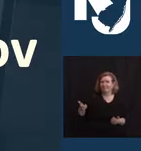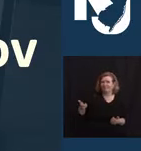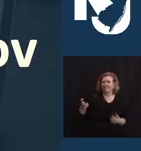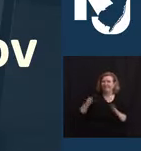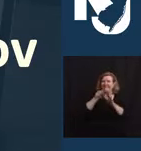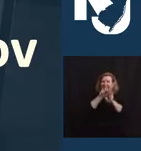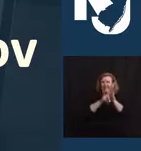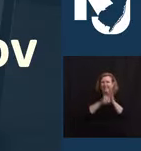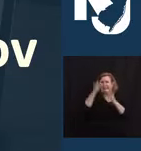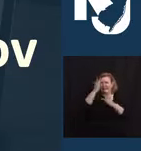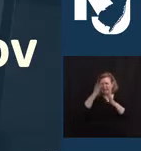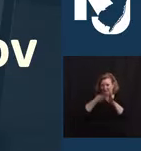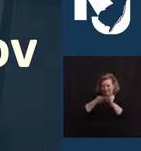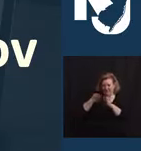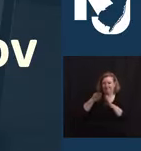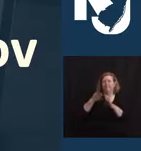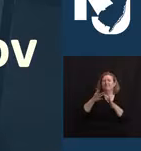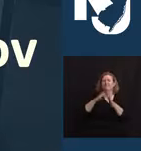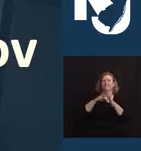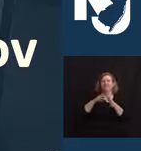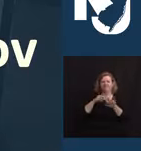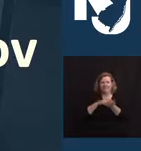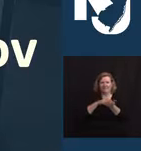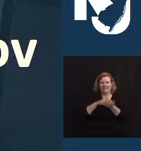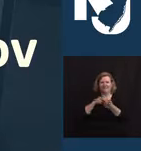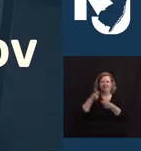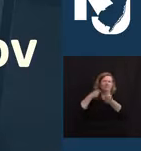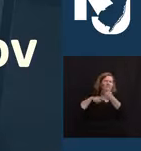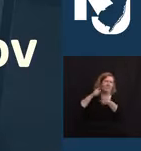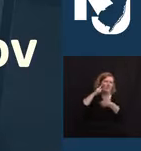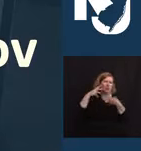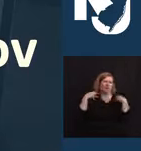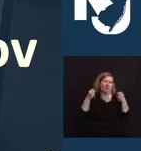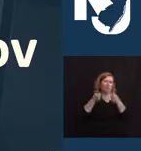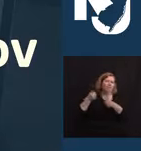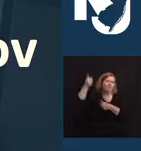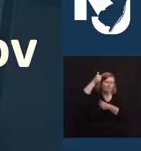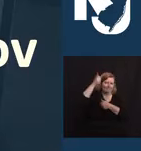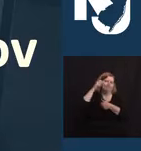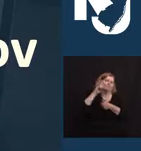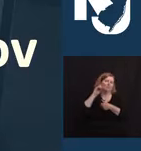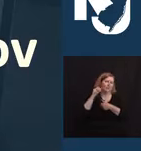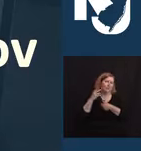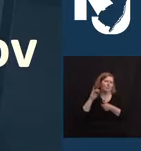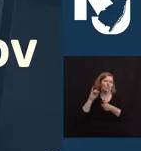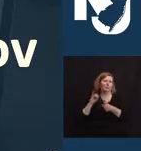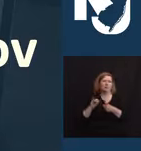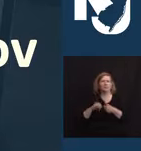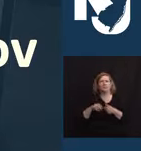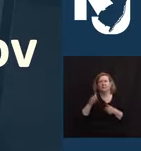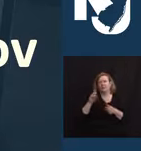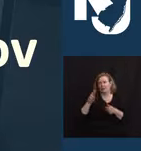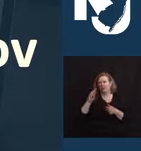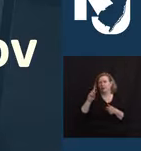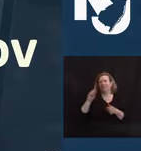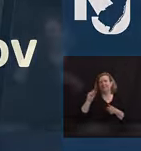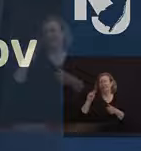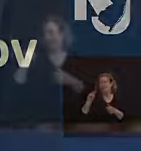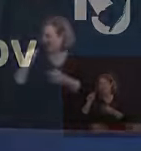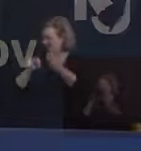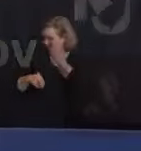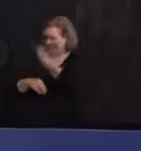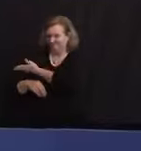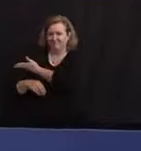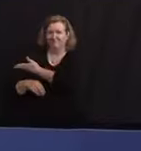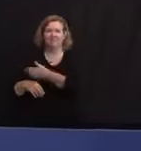epidemiologist stepping in for Health Commissioner Judy Persichelli. Please help me welcome Dr. Christina Tan. Thank